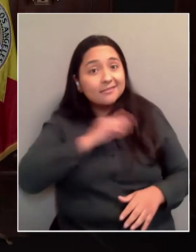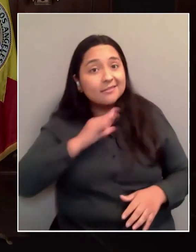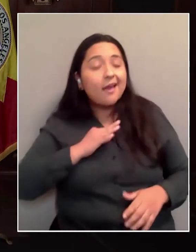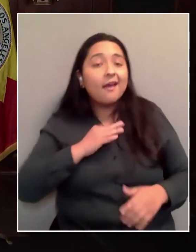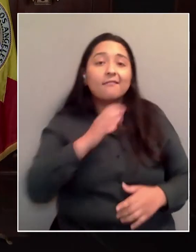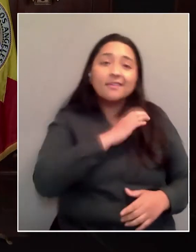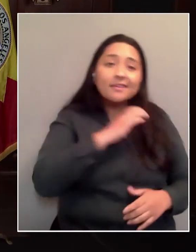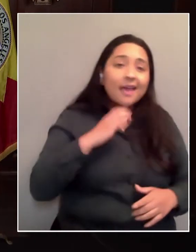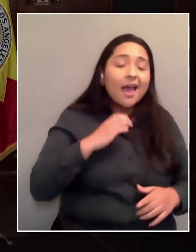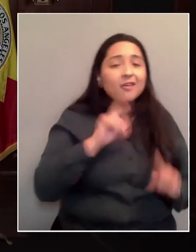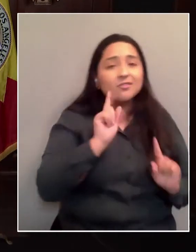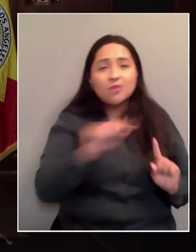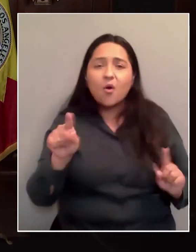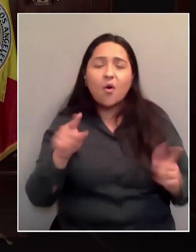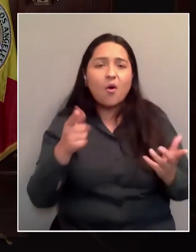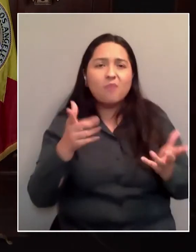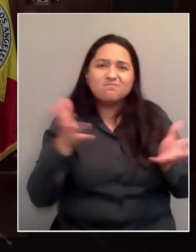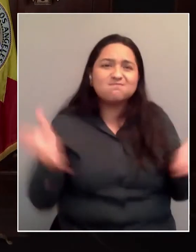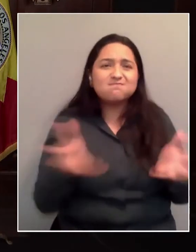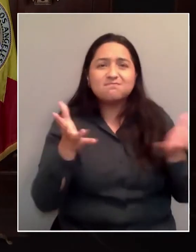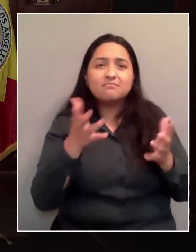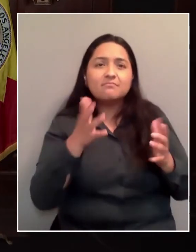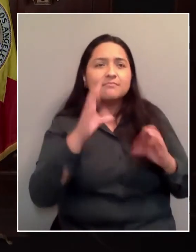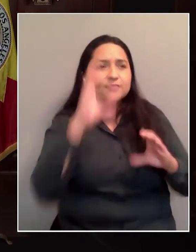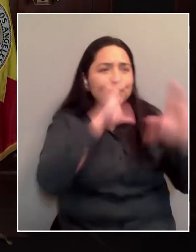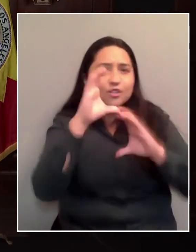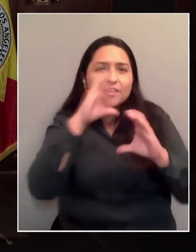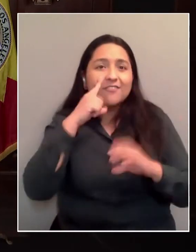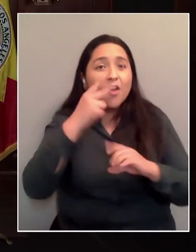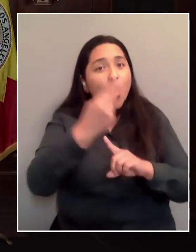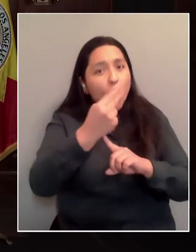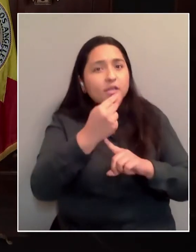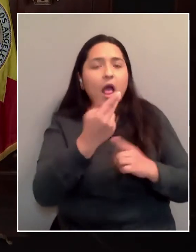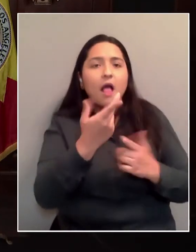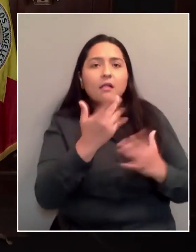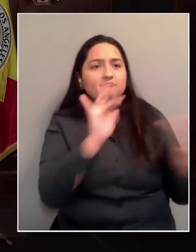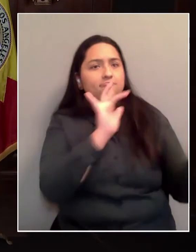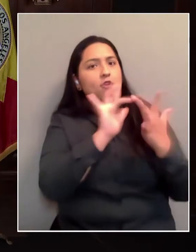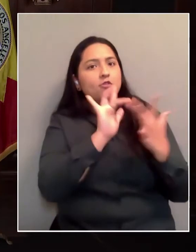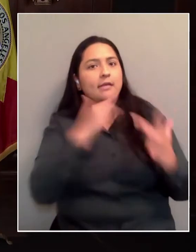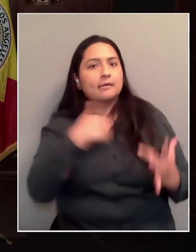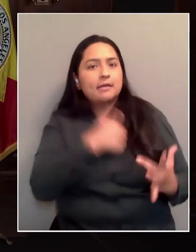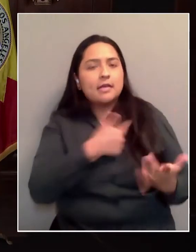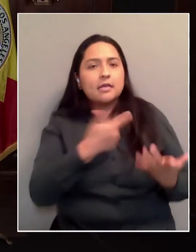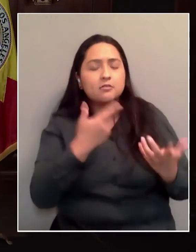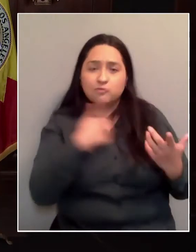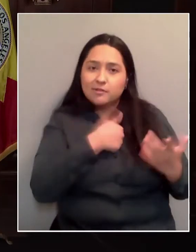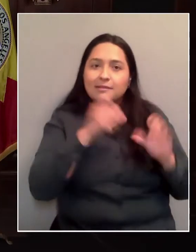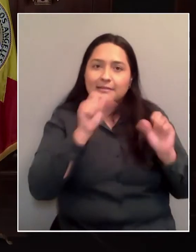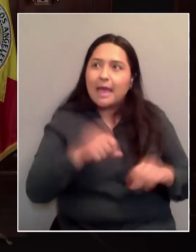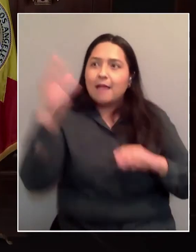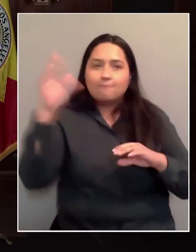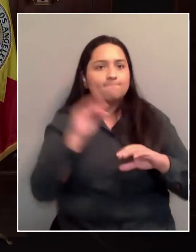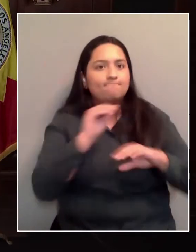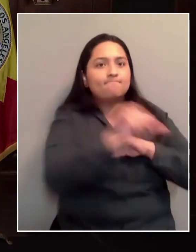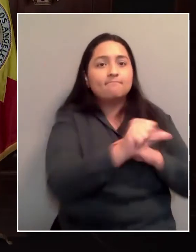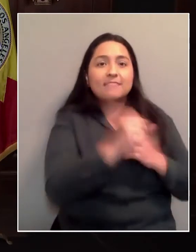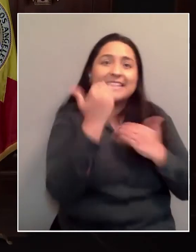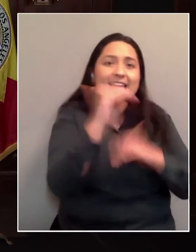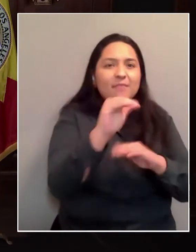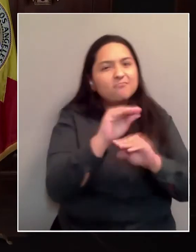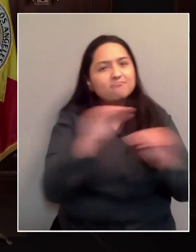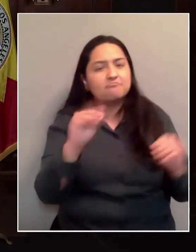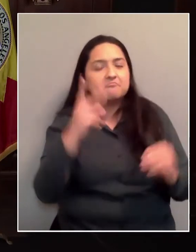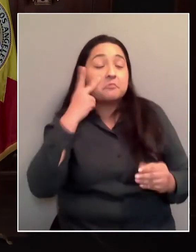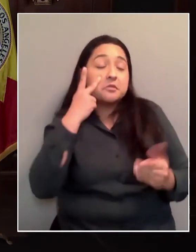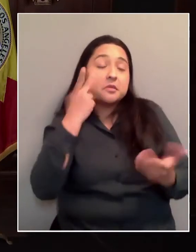big, find those hotels, bring them to us, and we can get 100% reimbursement. So let's not have a limit. Let's figure out how many we can get. Thanks,